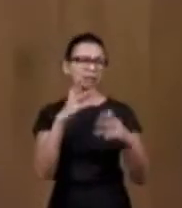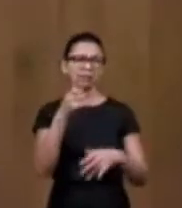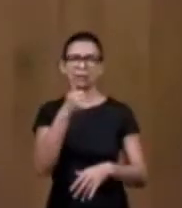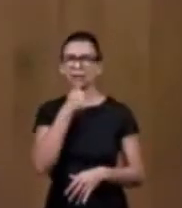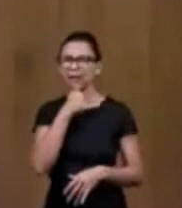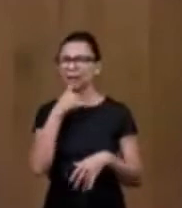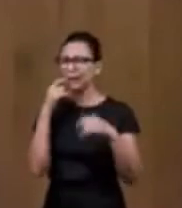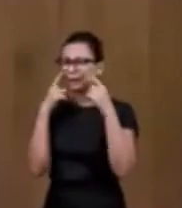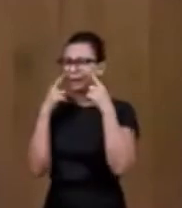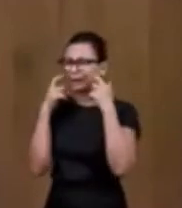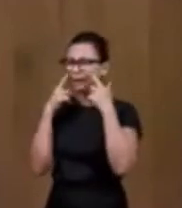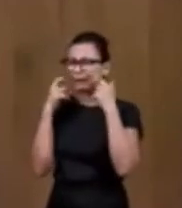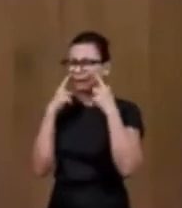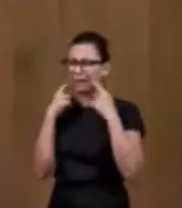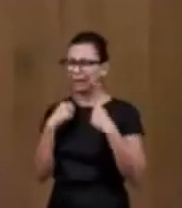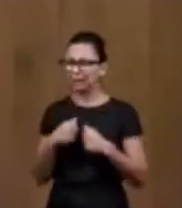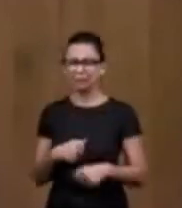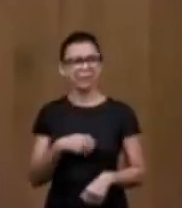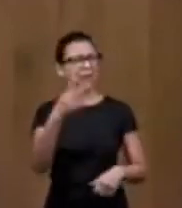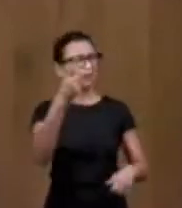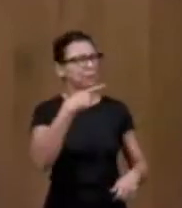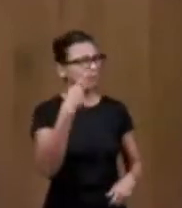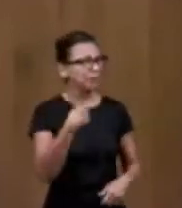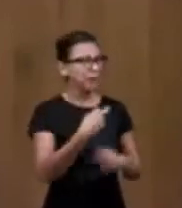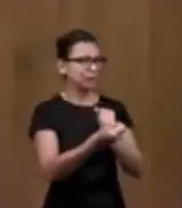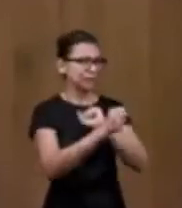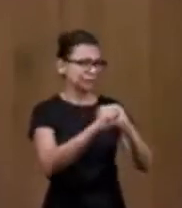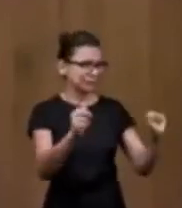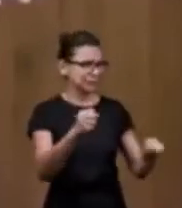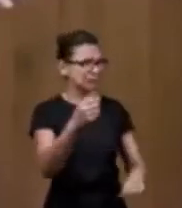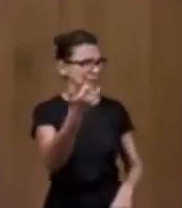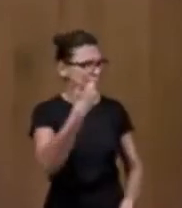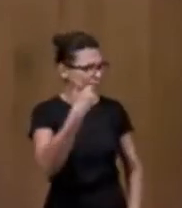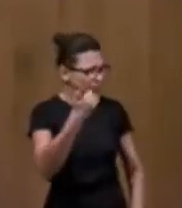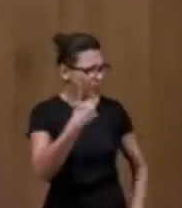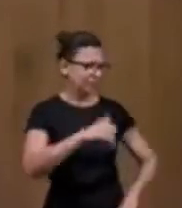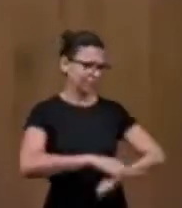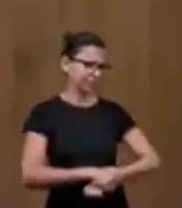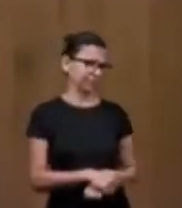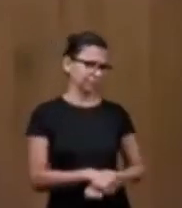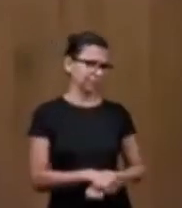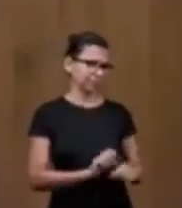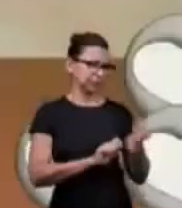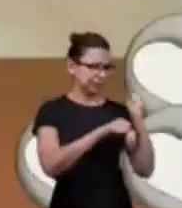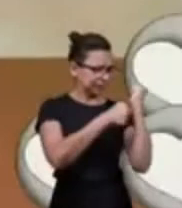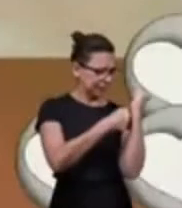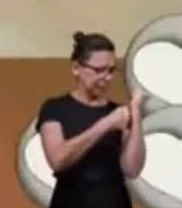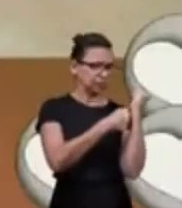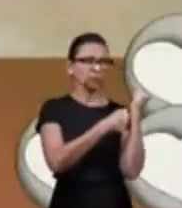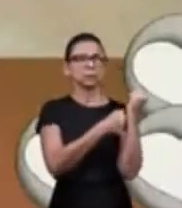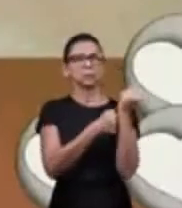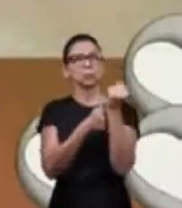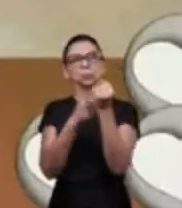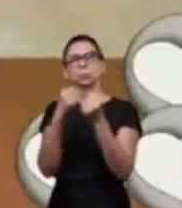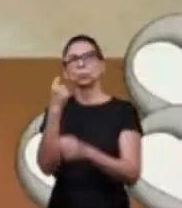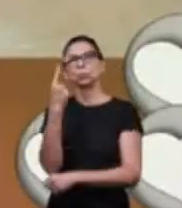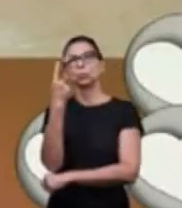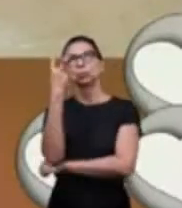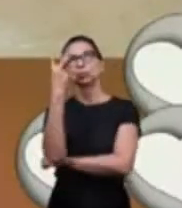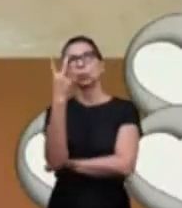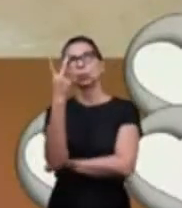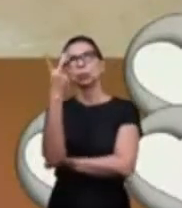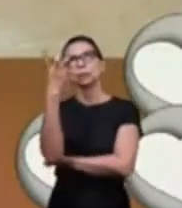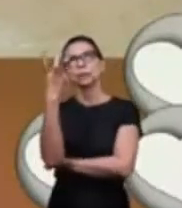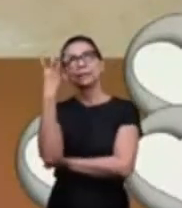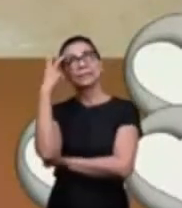and the bride started to get sad and started to cry and asked him to tell the secret a